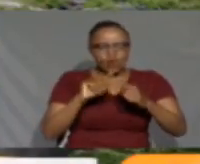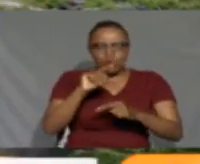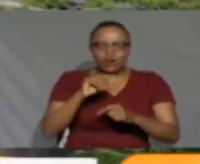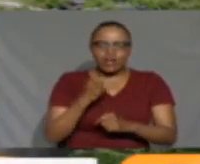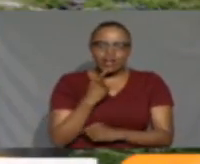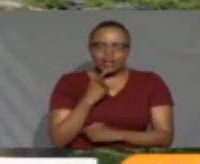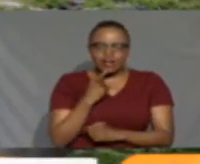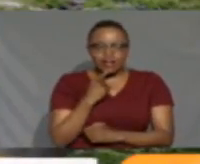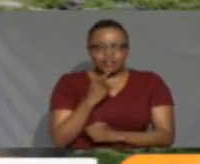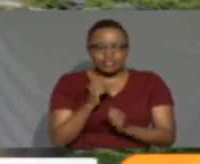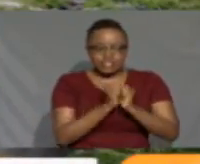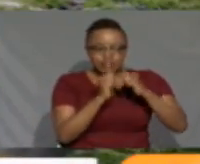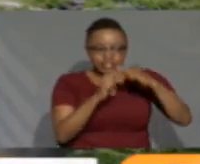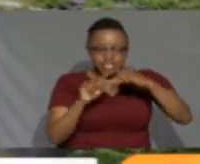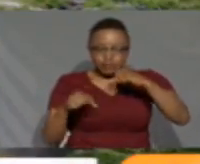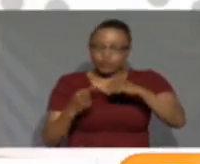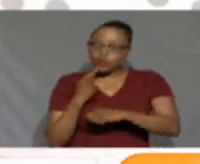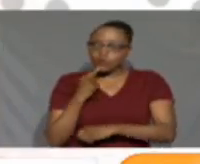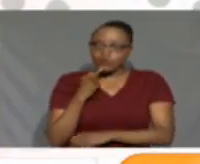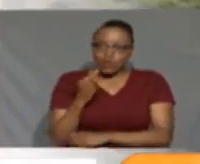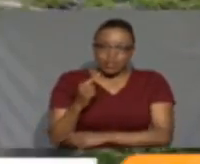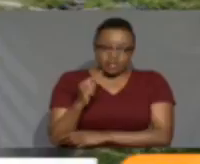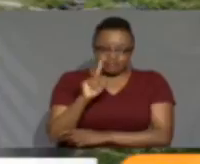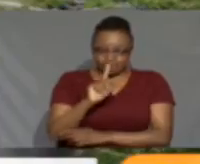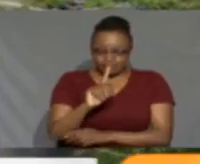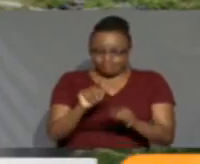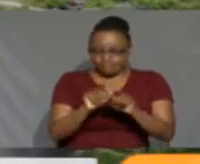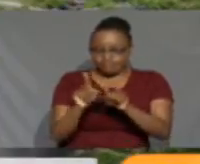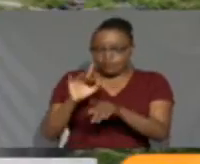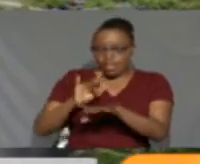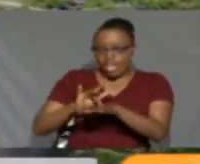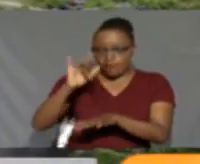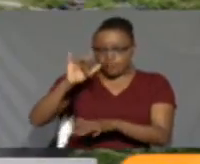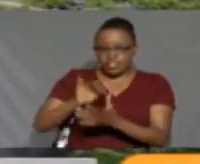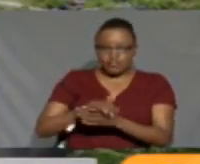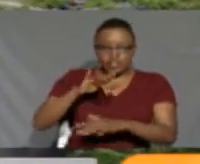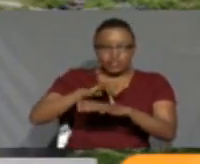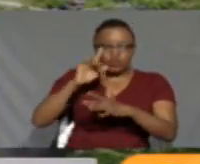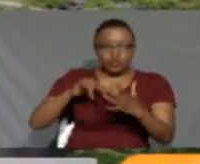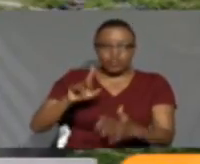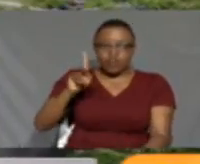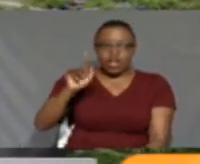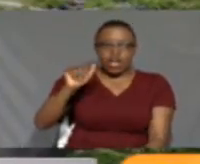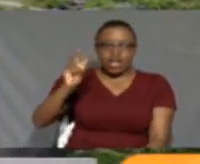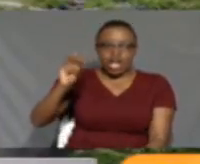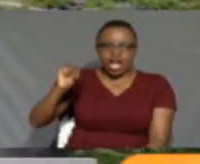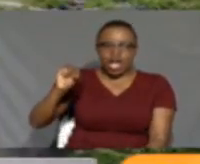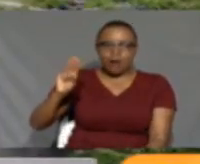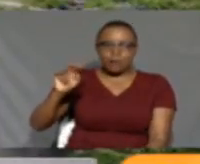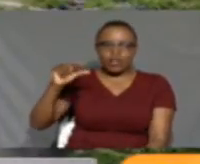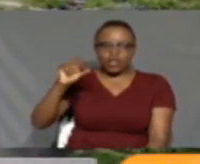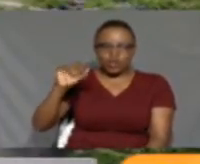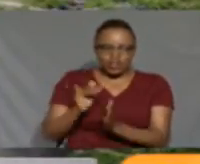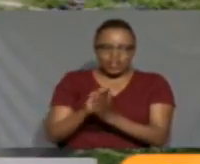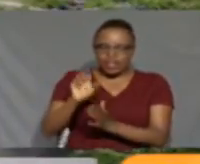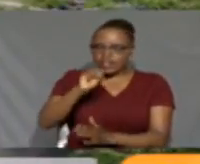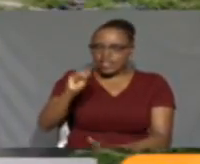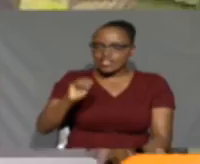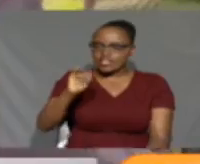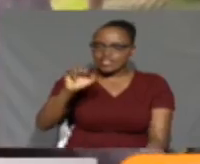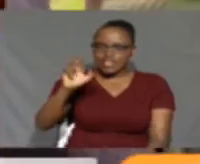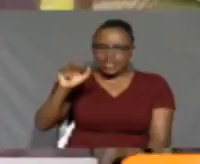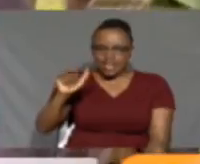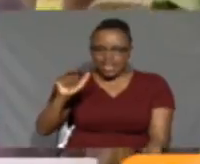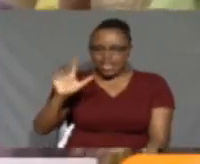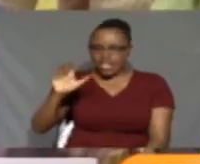hectares in the forest. Areas that will be affected include Kamwengoi, Sierra Leone, and Kipchoge.